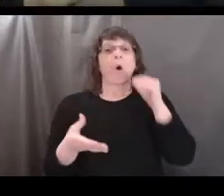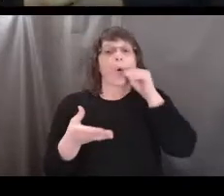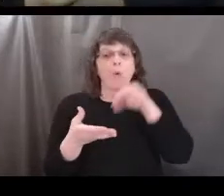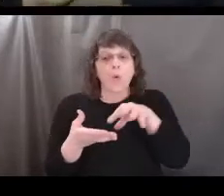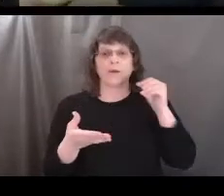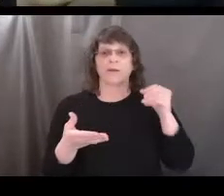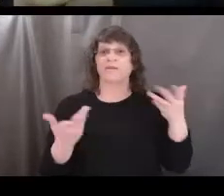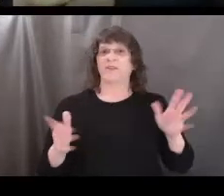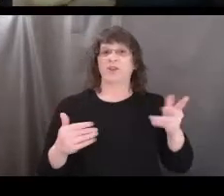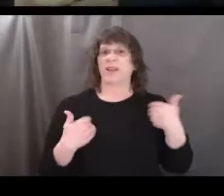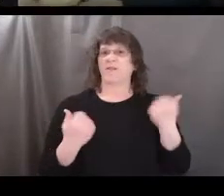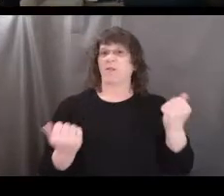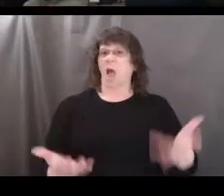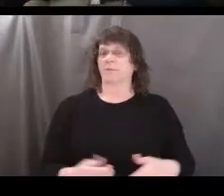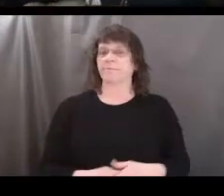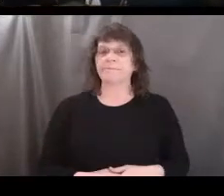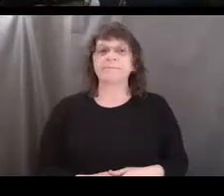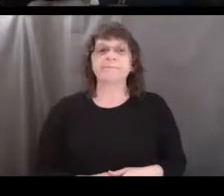Got plenty of that.